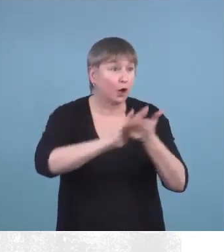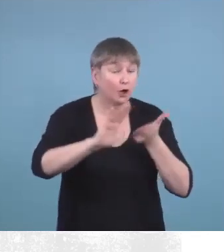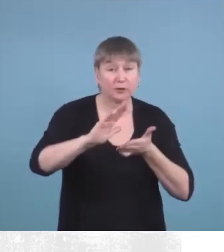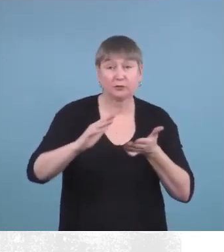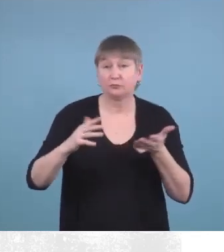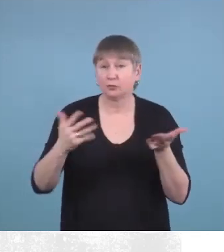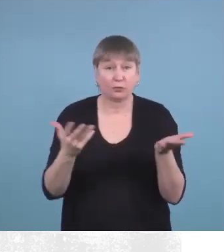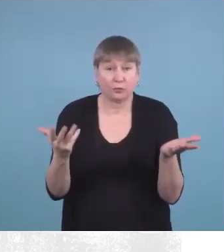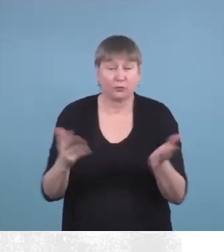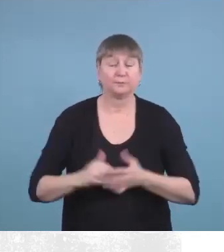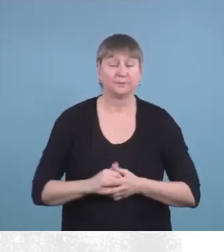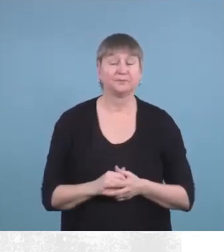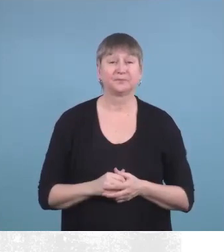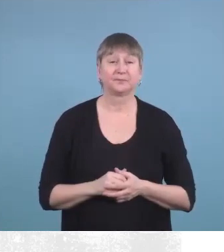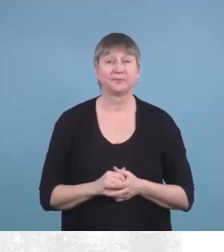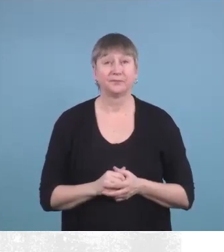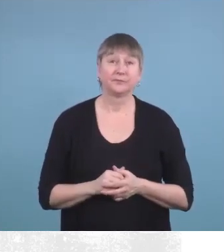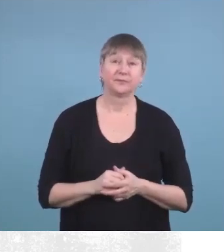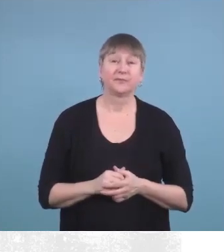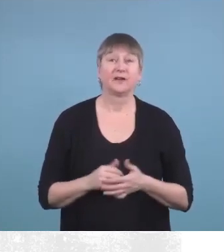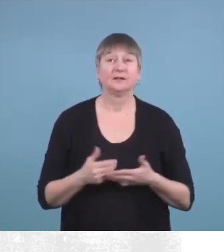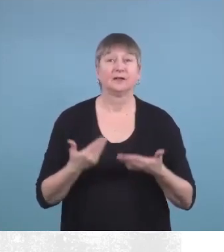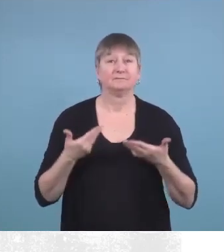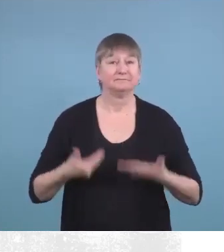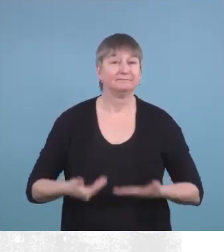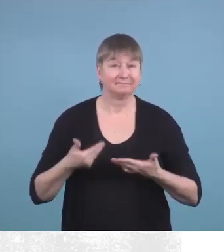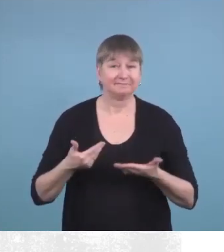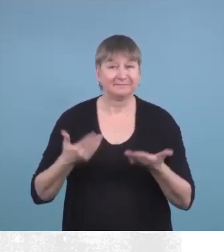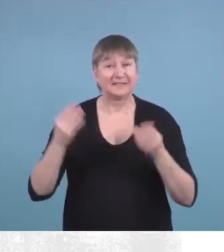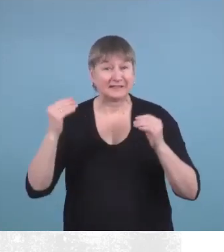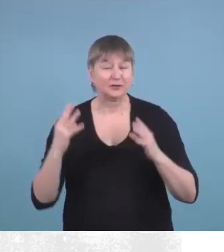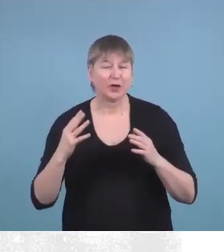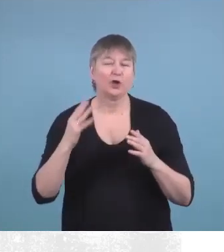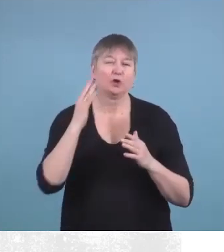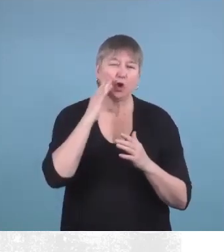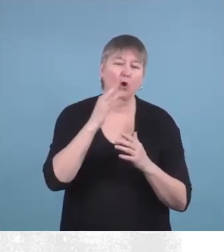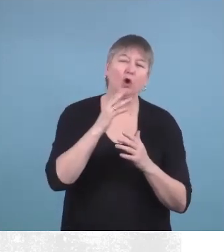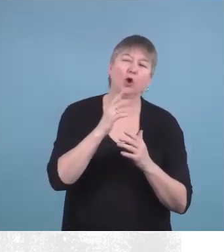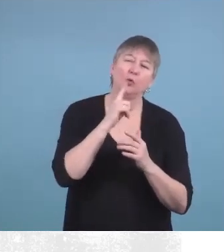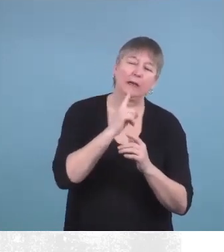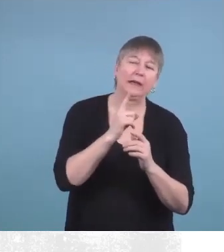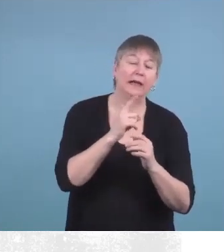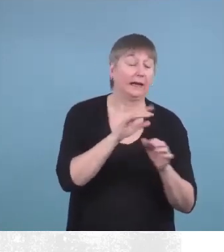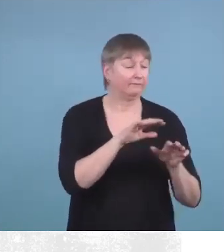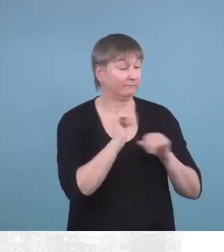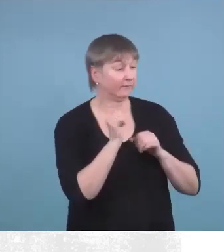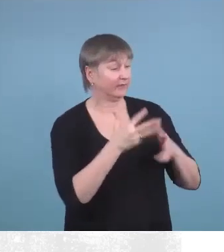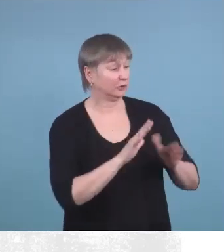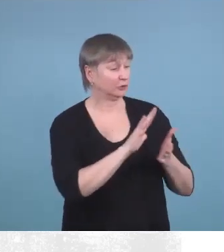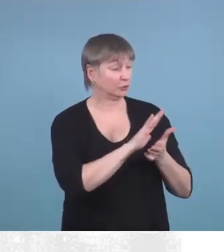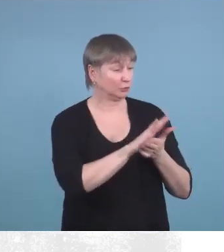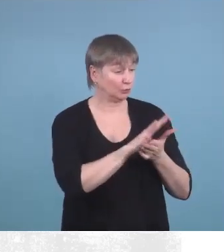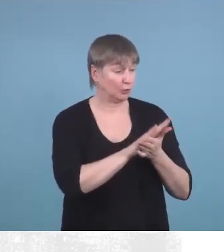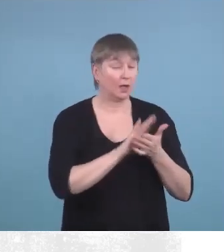we, a lot of us know about the main two ways to leave high school, which is either a diploma